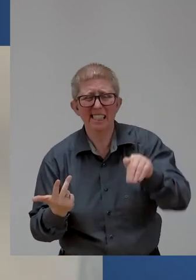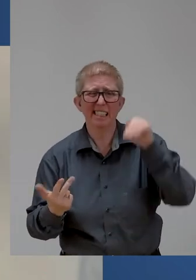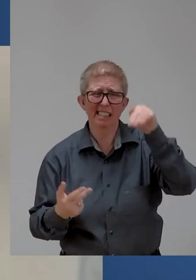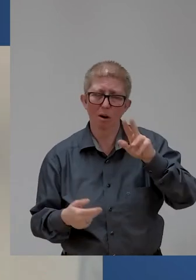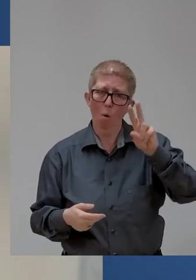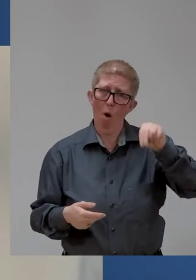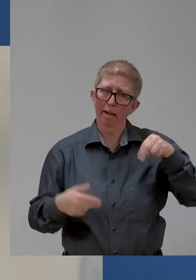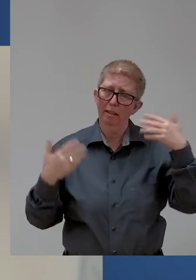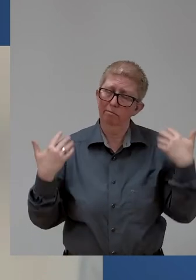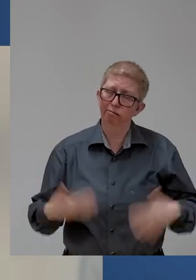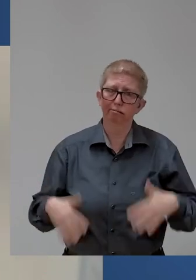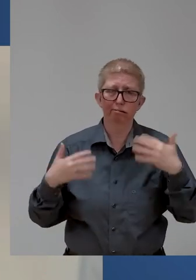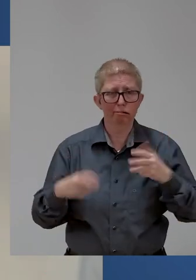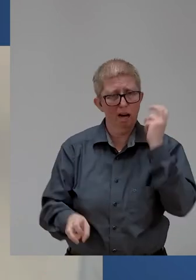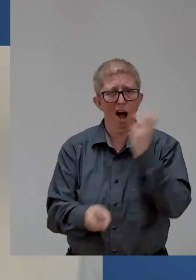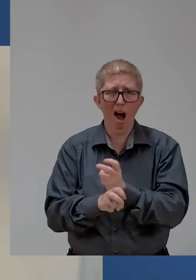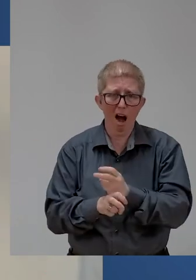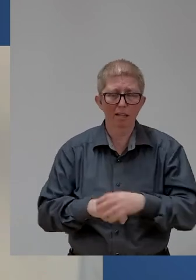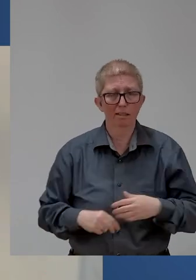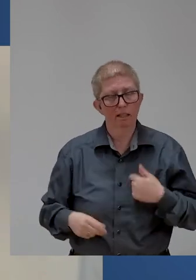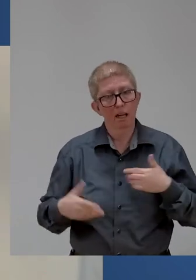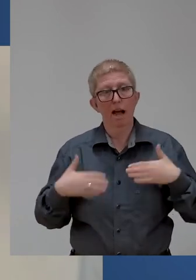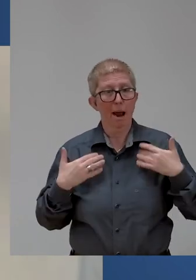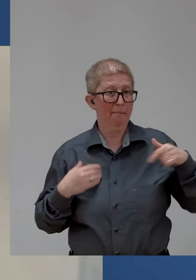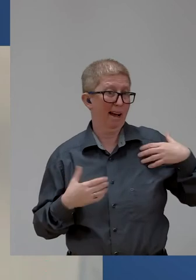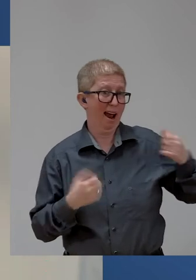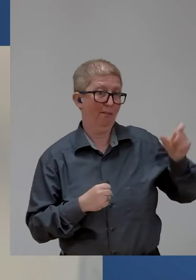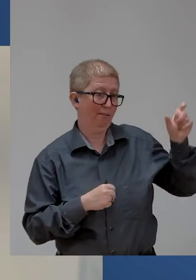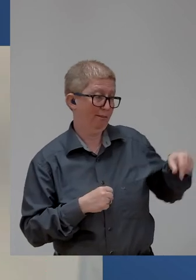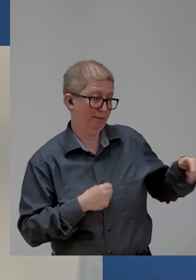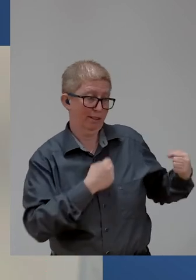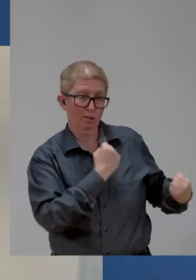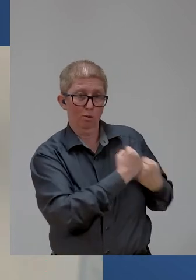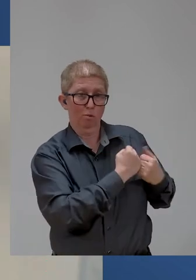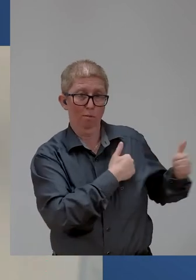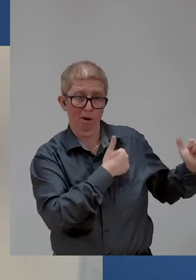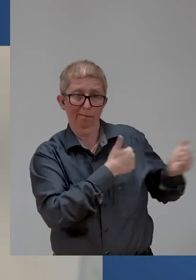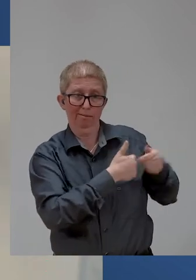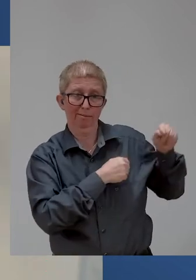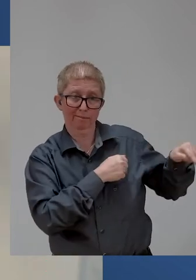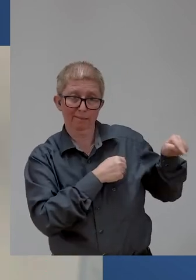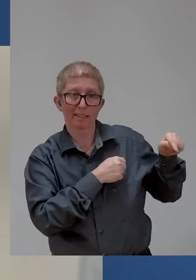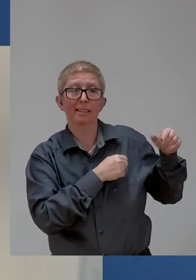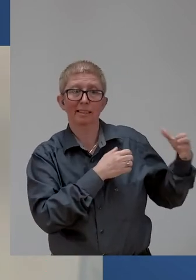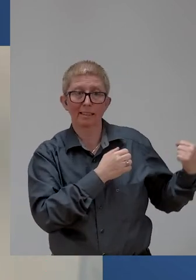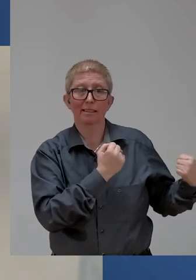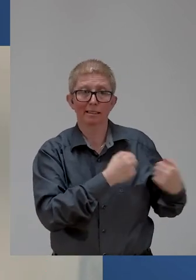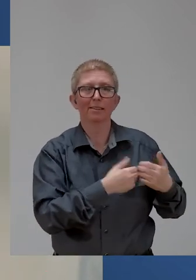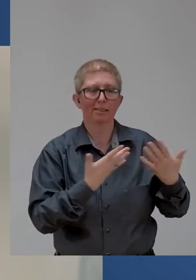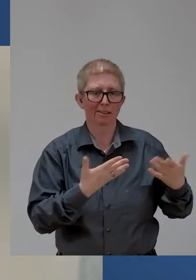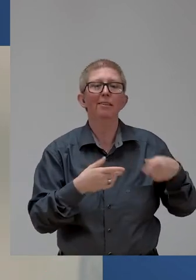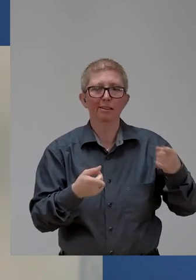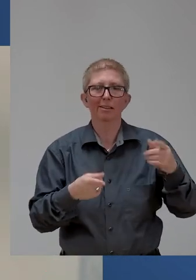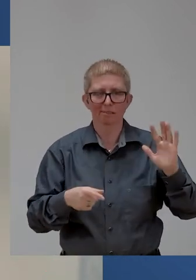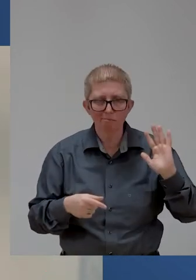was fortunate enough to have the support of my ambassador and my mission. This all came about from my personal experience